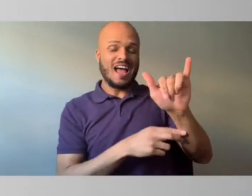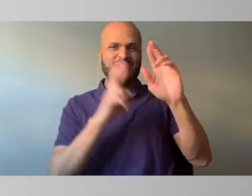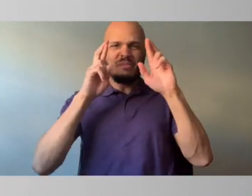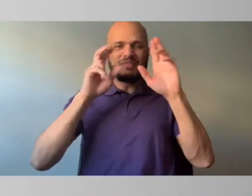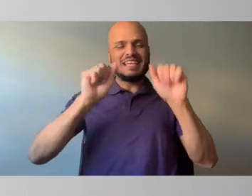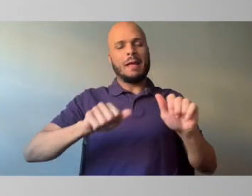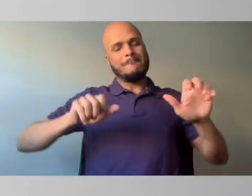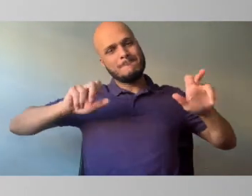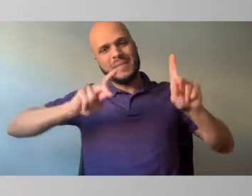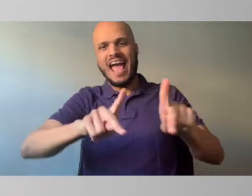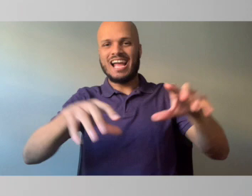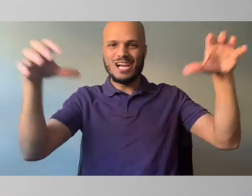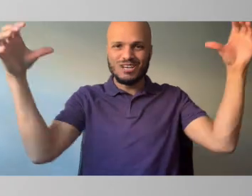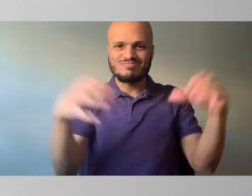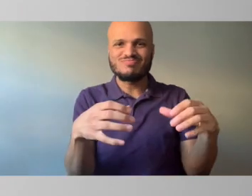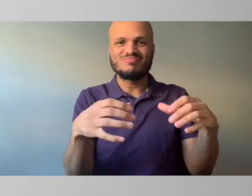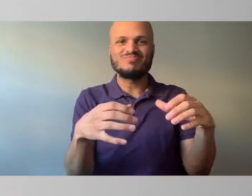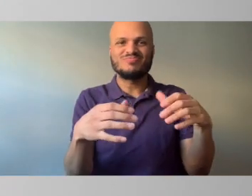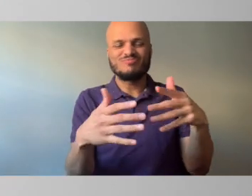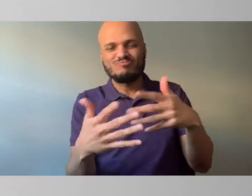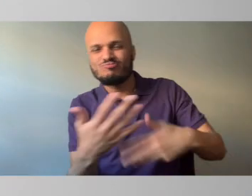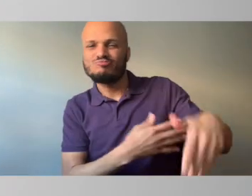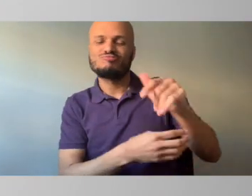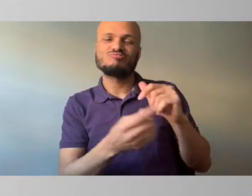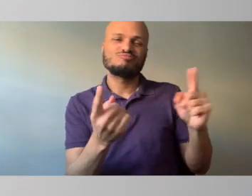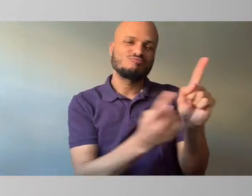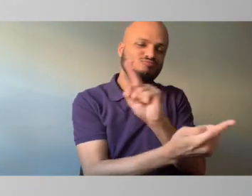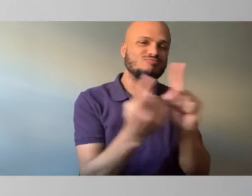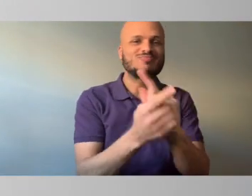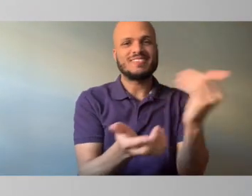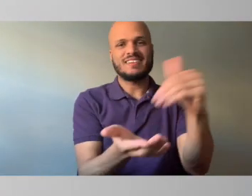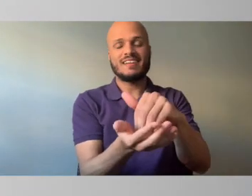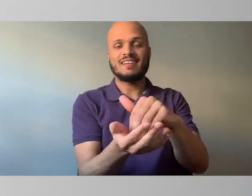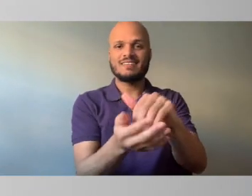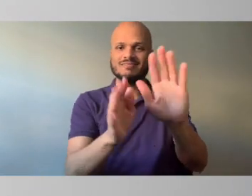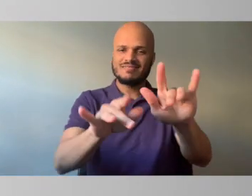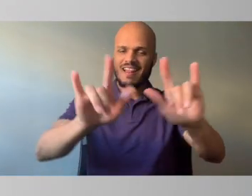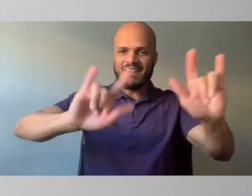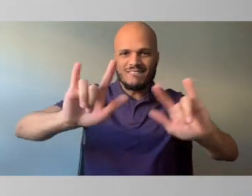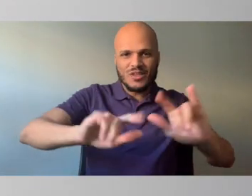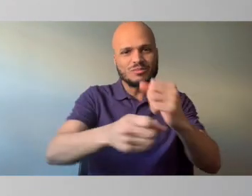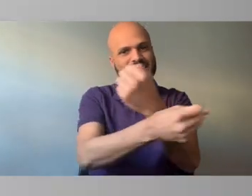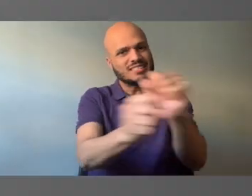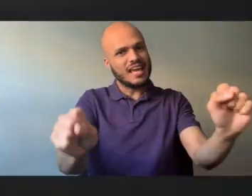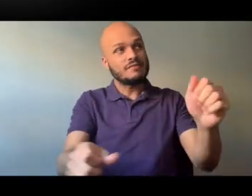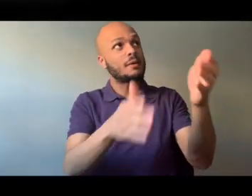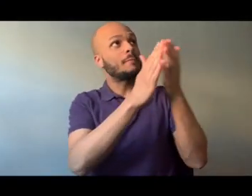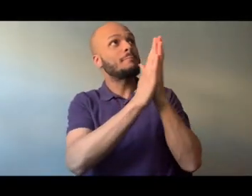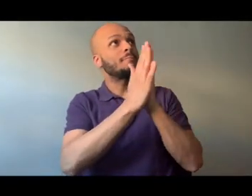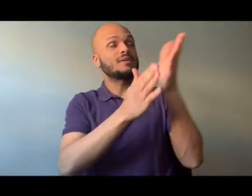again with each other. Until then, be safe. Know that I love you and may the peace of God be with you. Shalom.